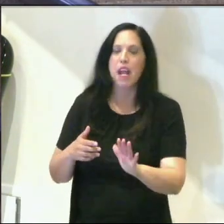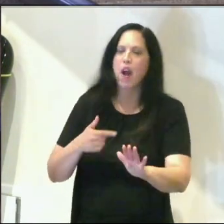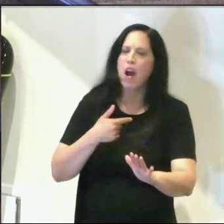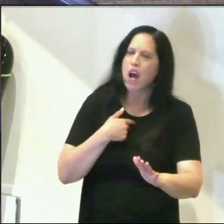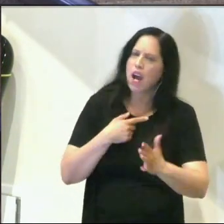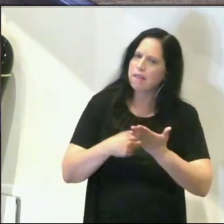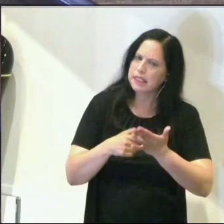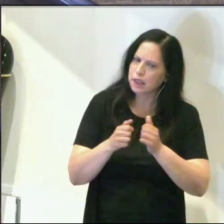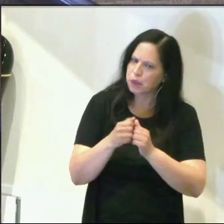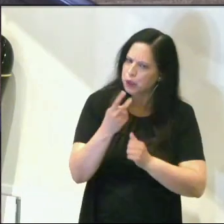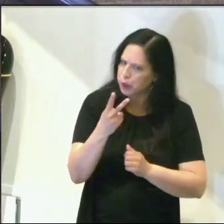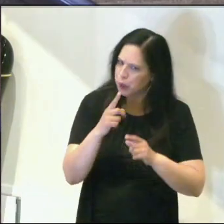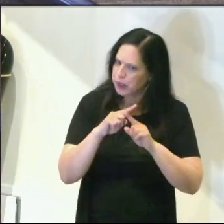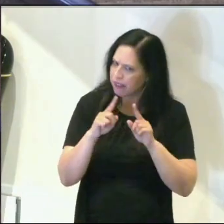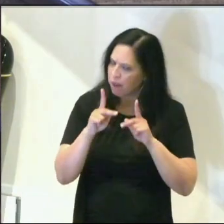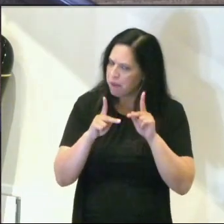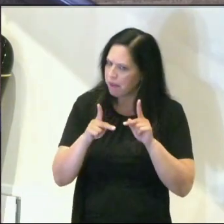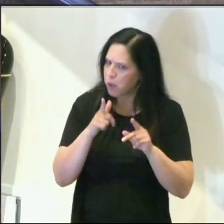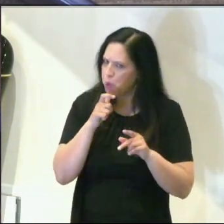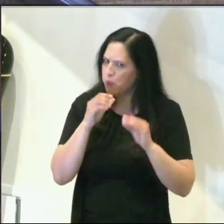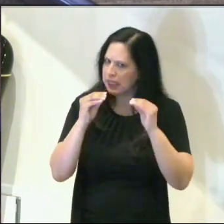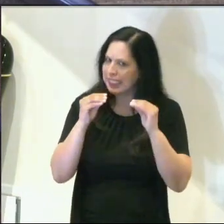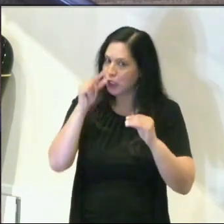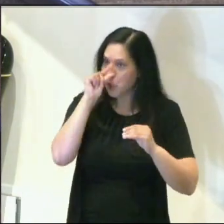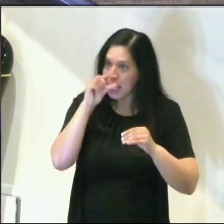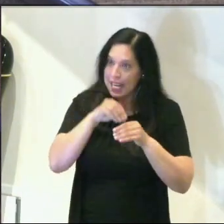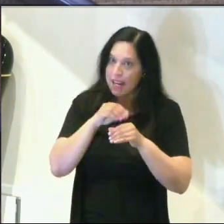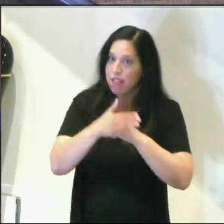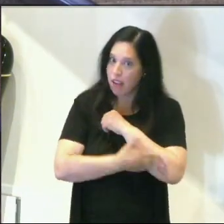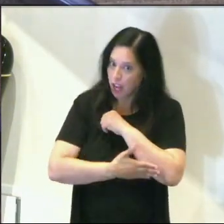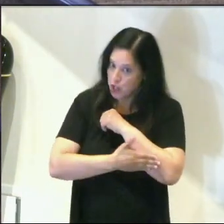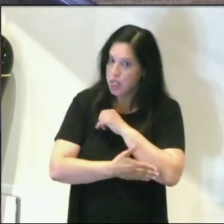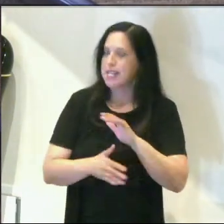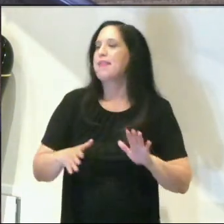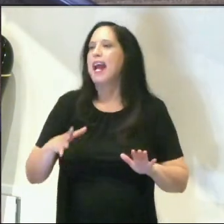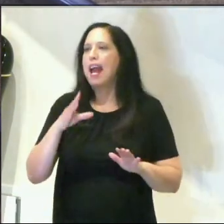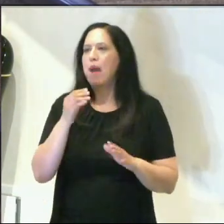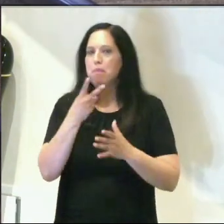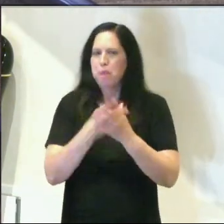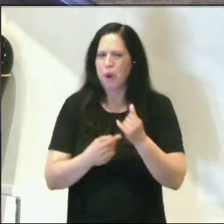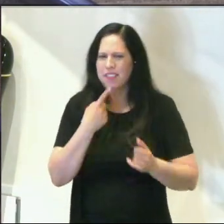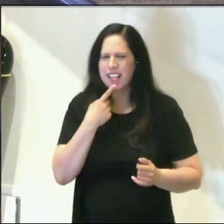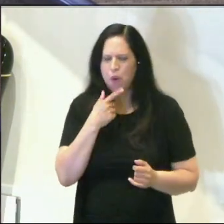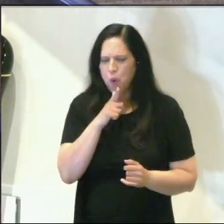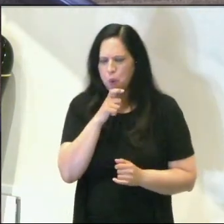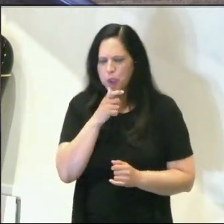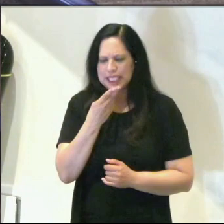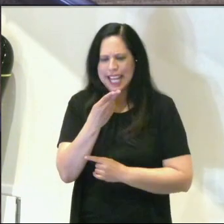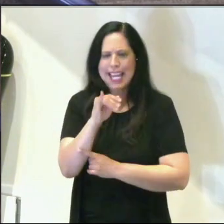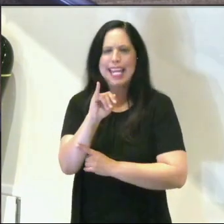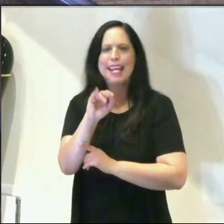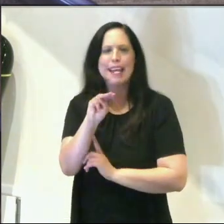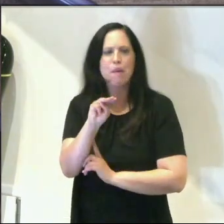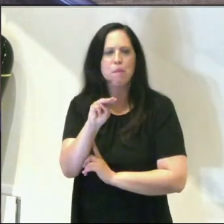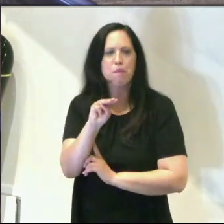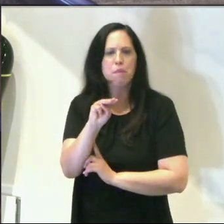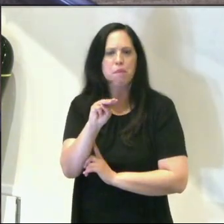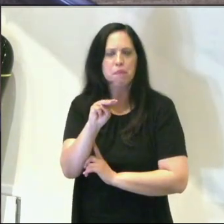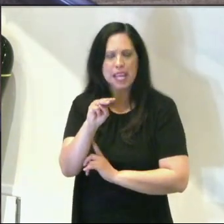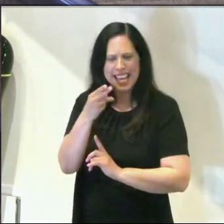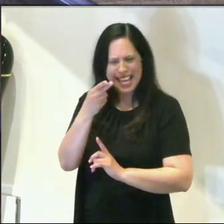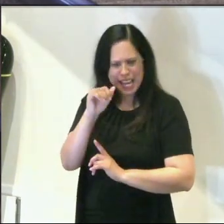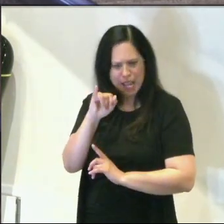two different people who teach Greek in this country. And both of them said, who is him? Let us go that we may die with him. Is him